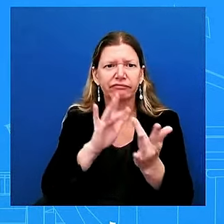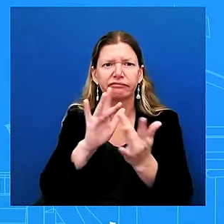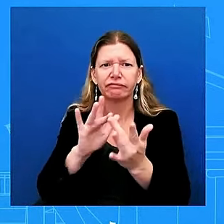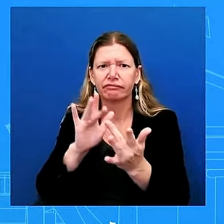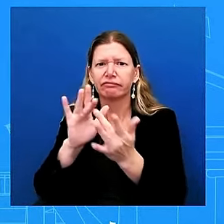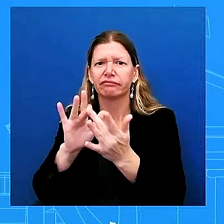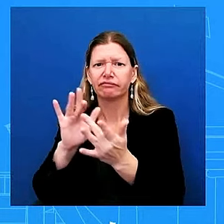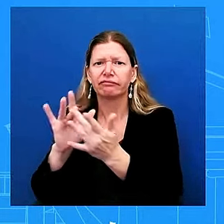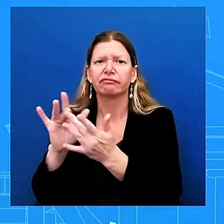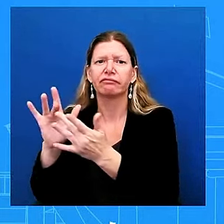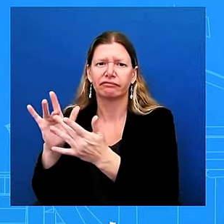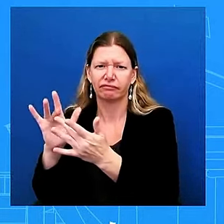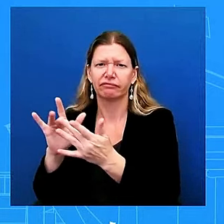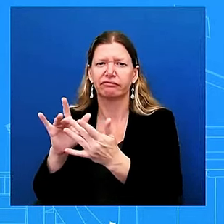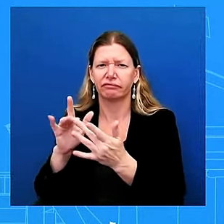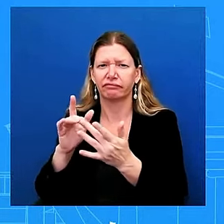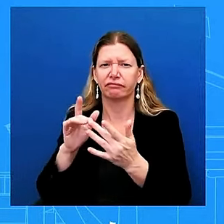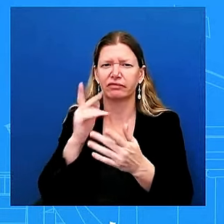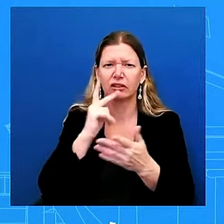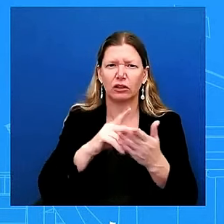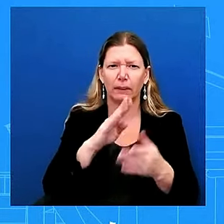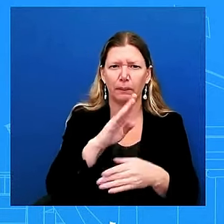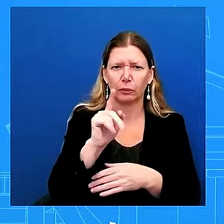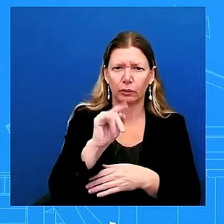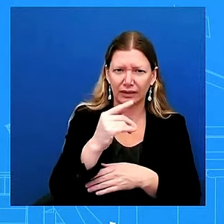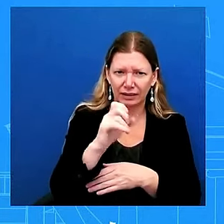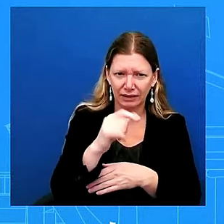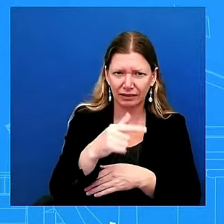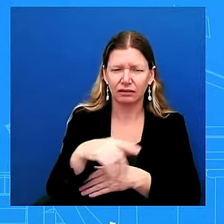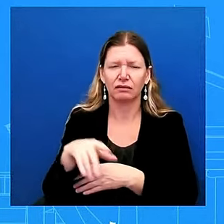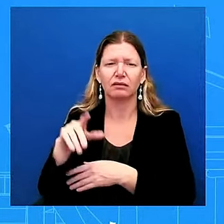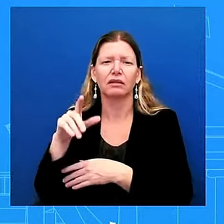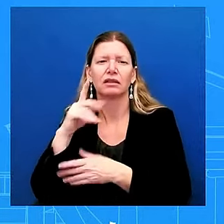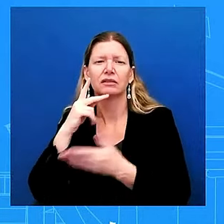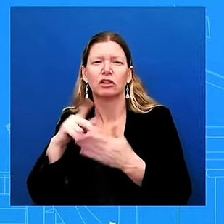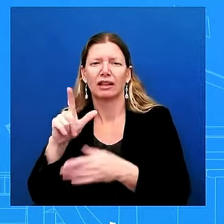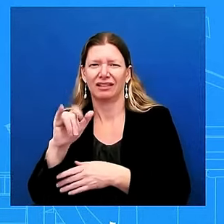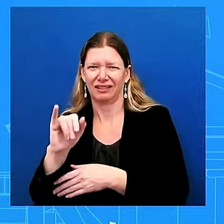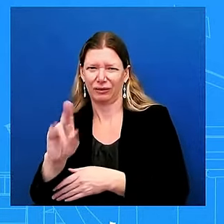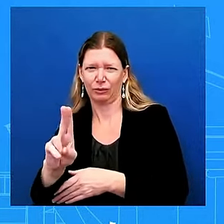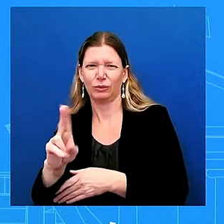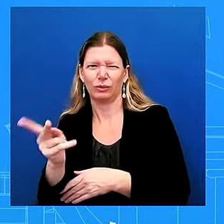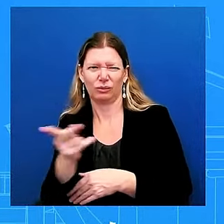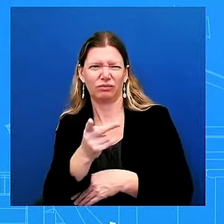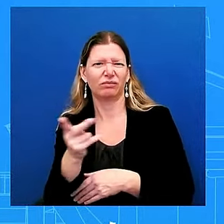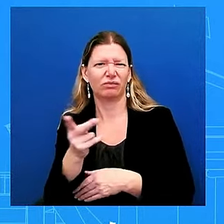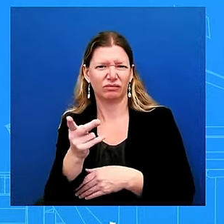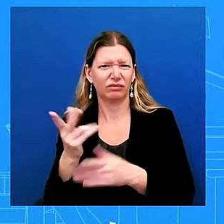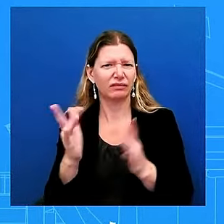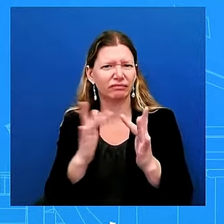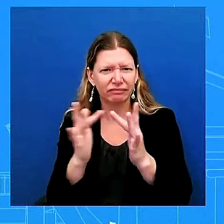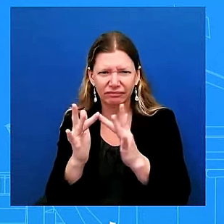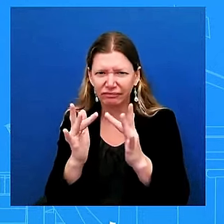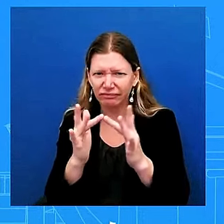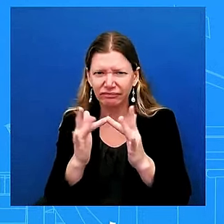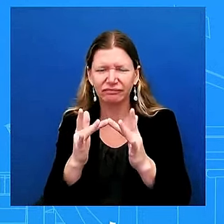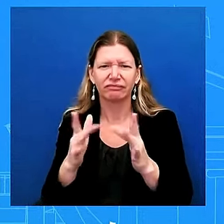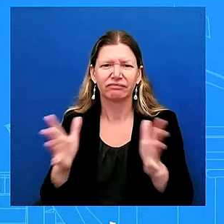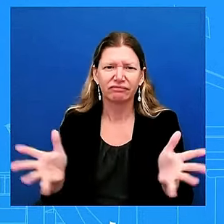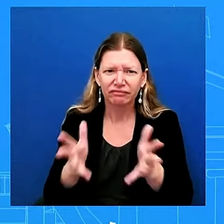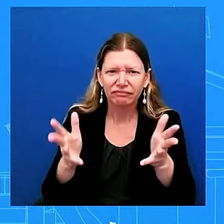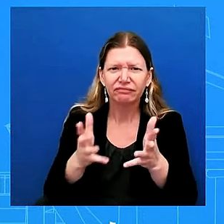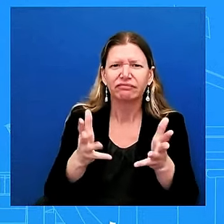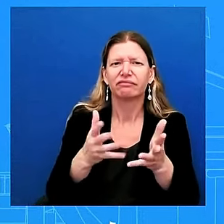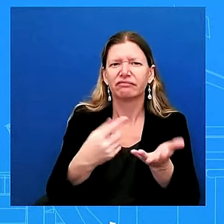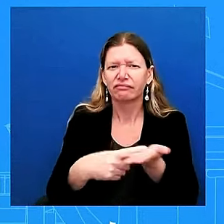what i'm saying here we've said before uh which is we believe both parties should uh should come to the table in good faith uh and so to come to a